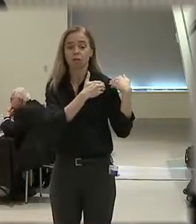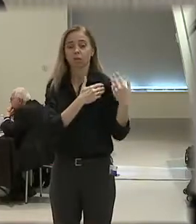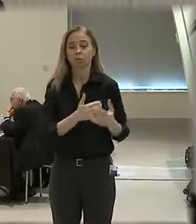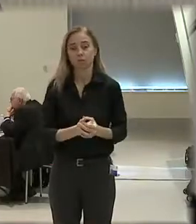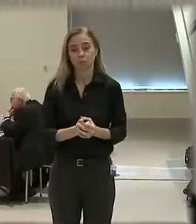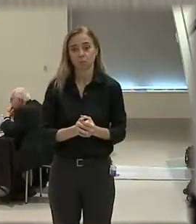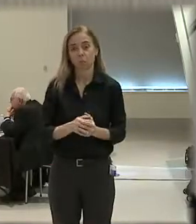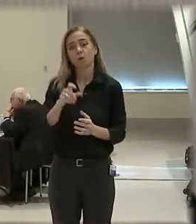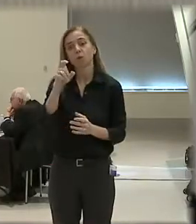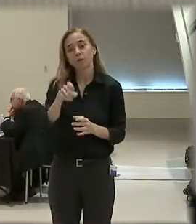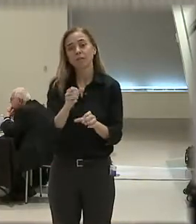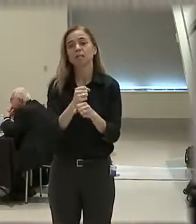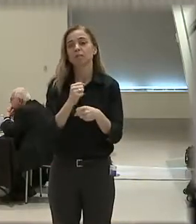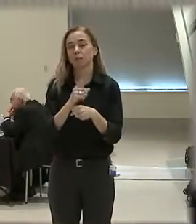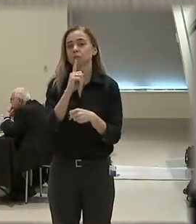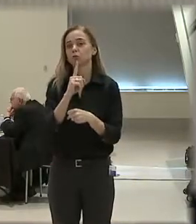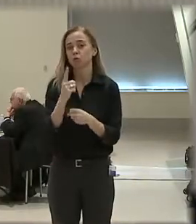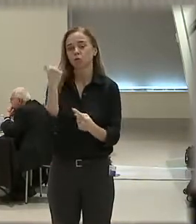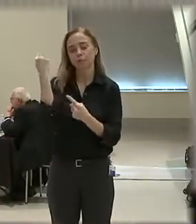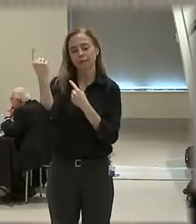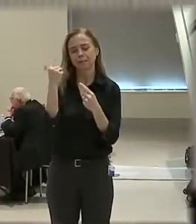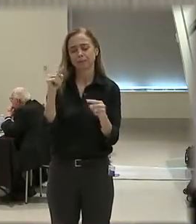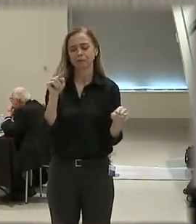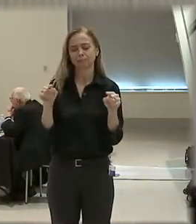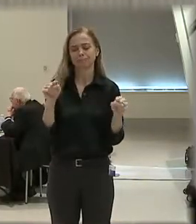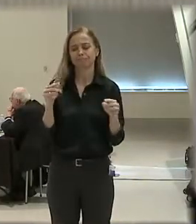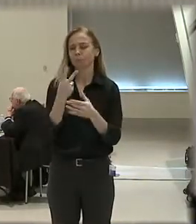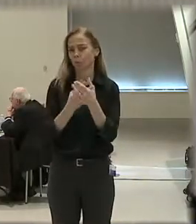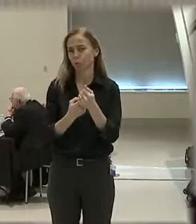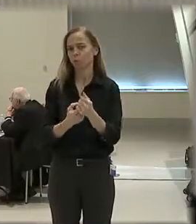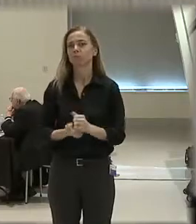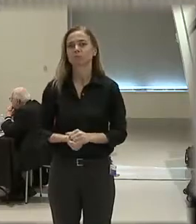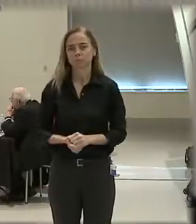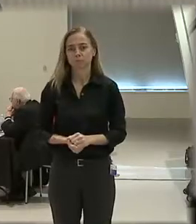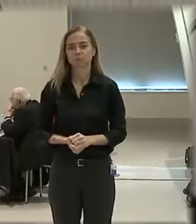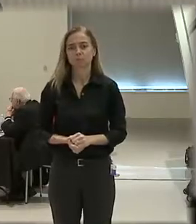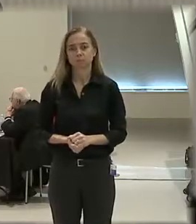So we need to make sure that we're considering those factors as well. Thank you.